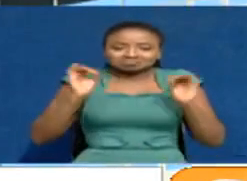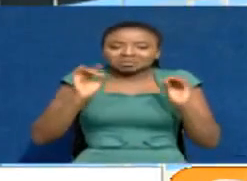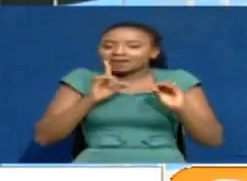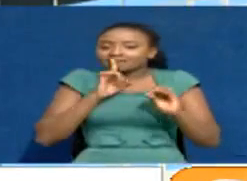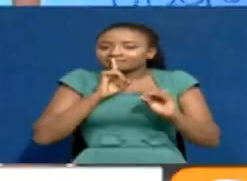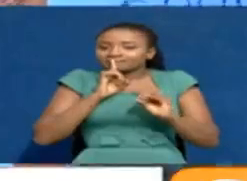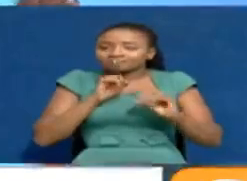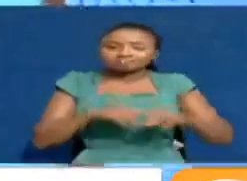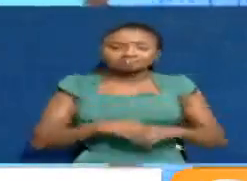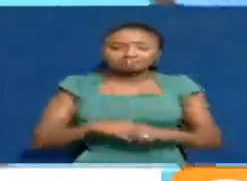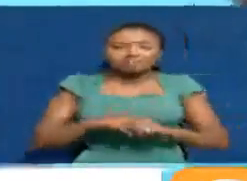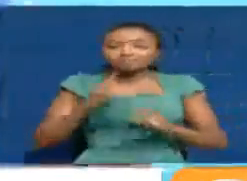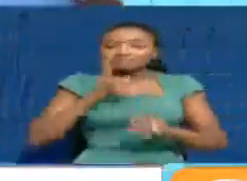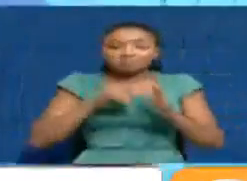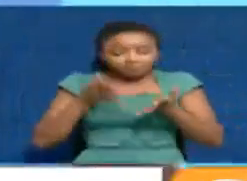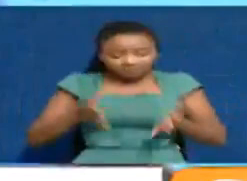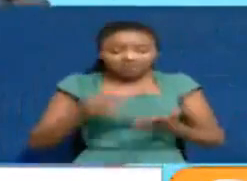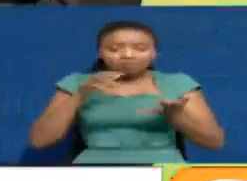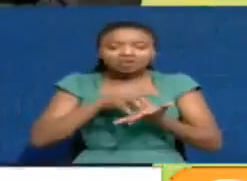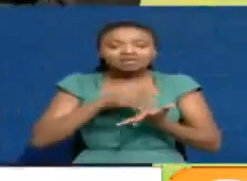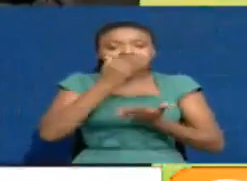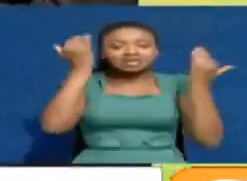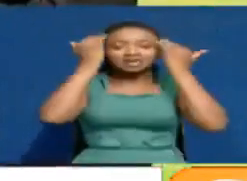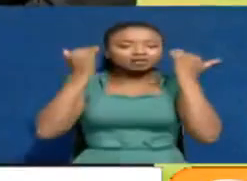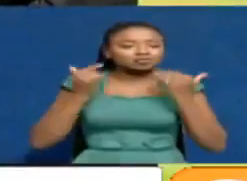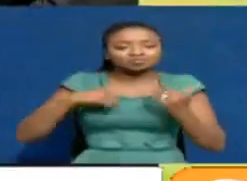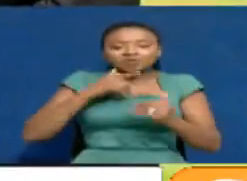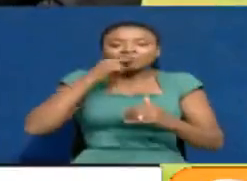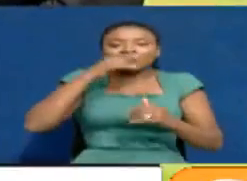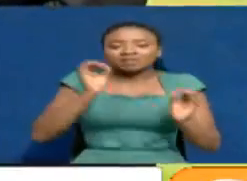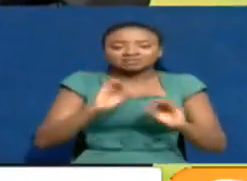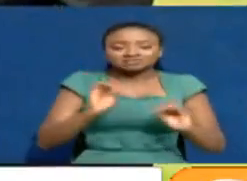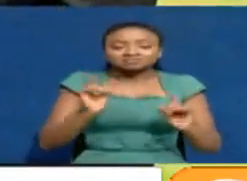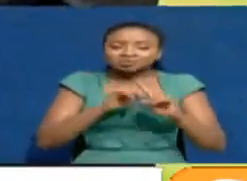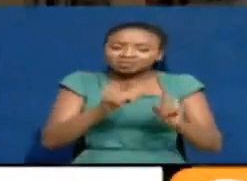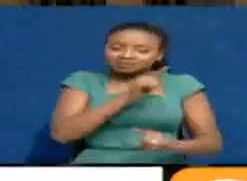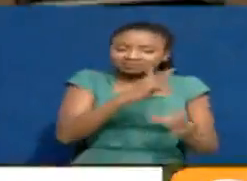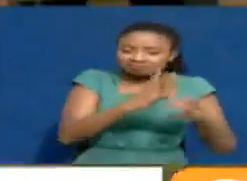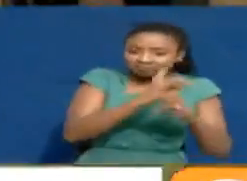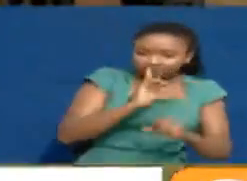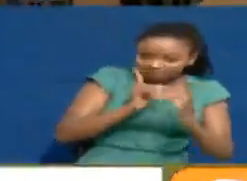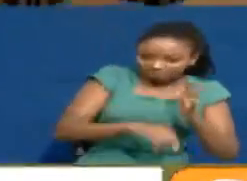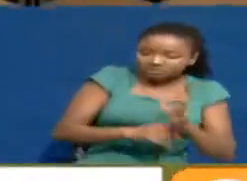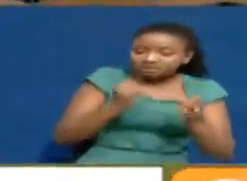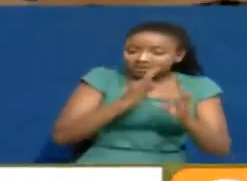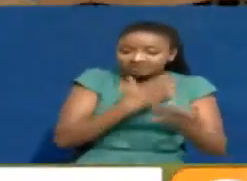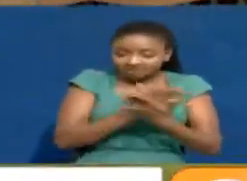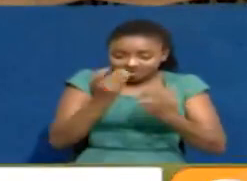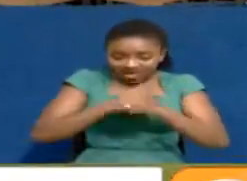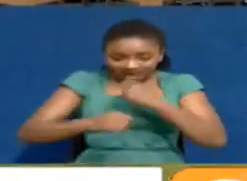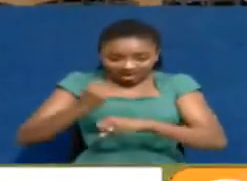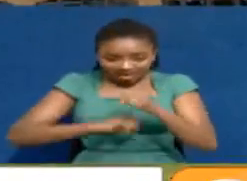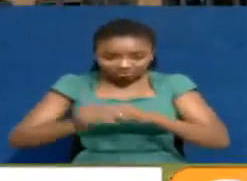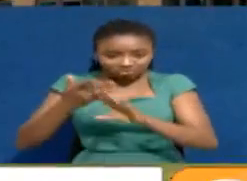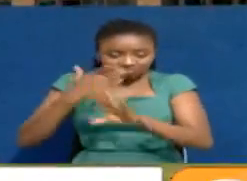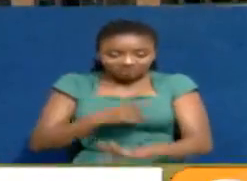court orders, only saying the matter is currently in court. WASU insisted that any action taken before the court rules on the